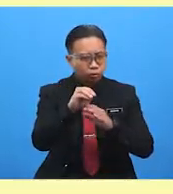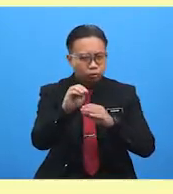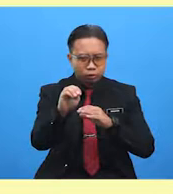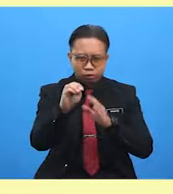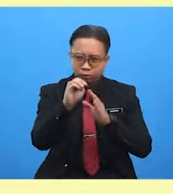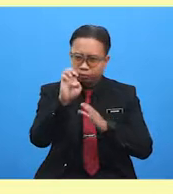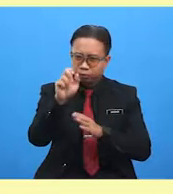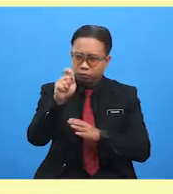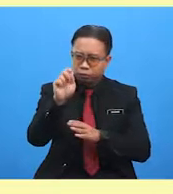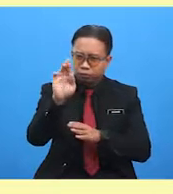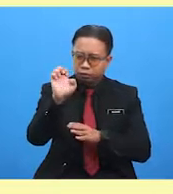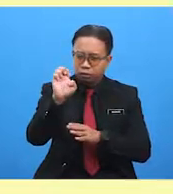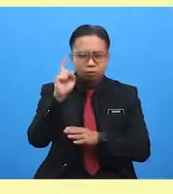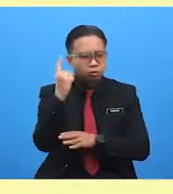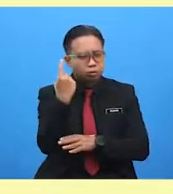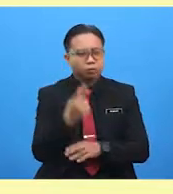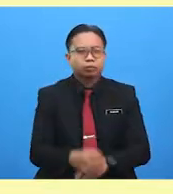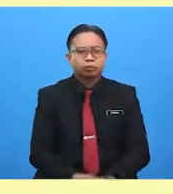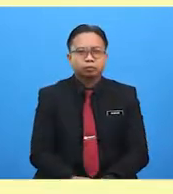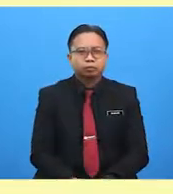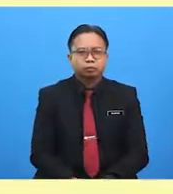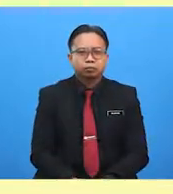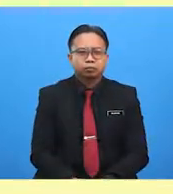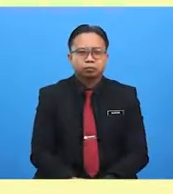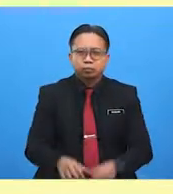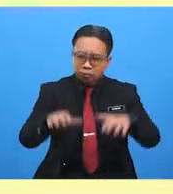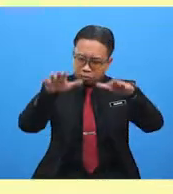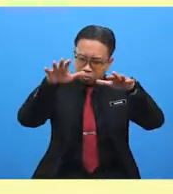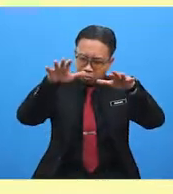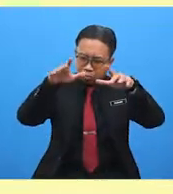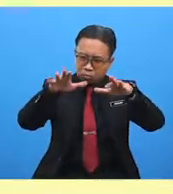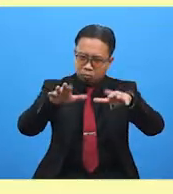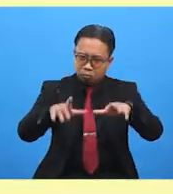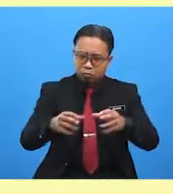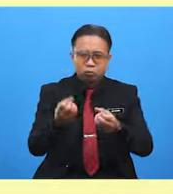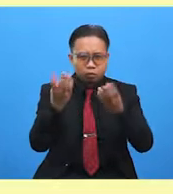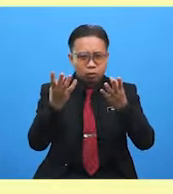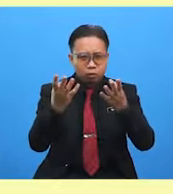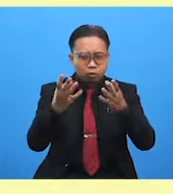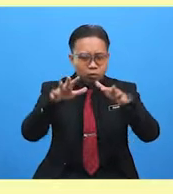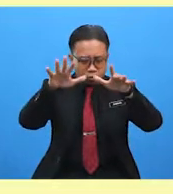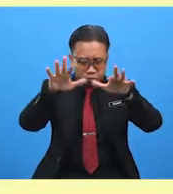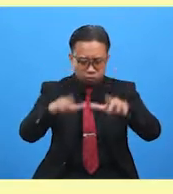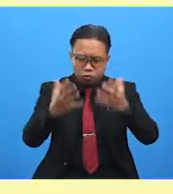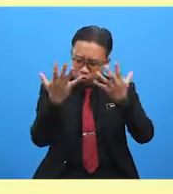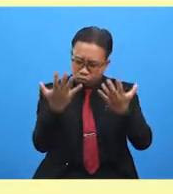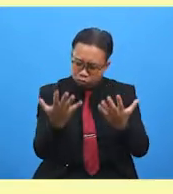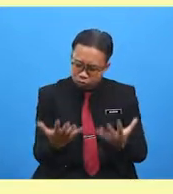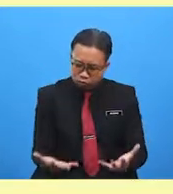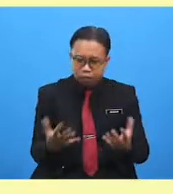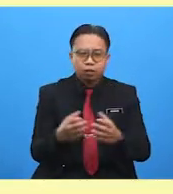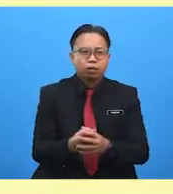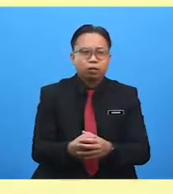is a kind of storm. To count as a blizzard, you need heavy snow and strong